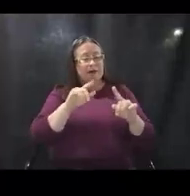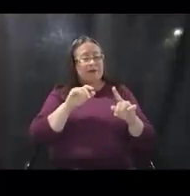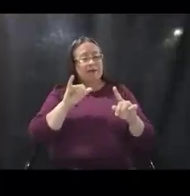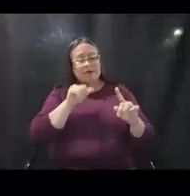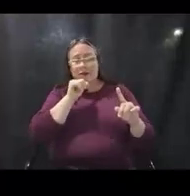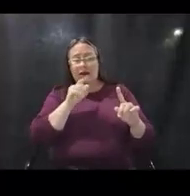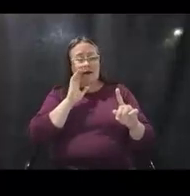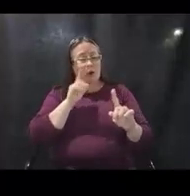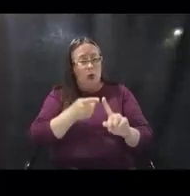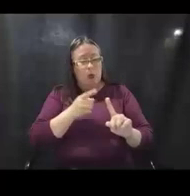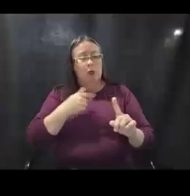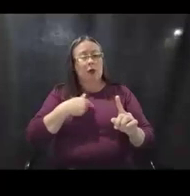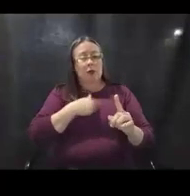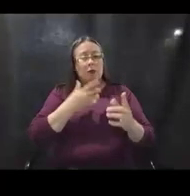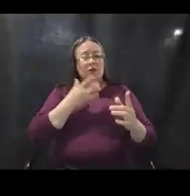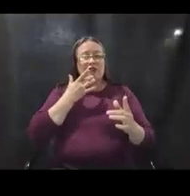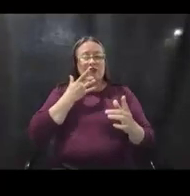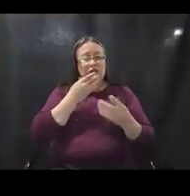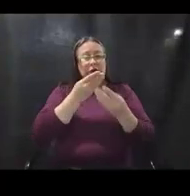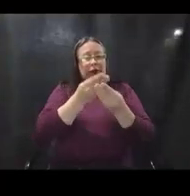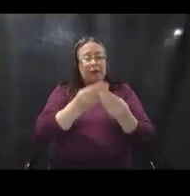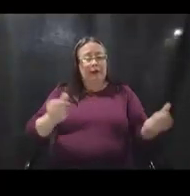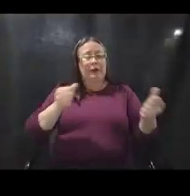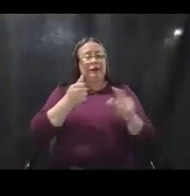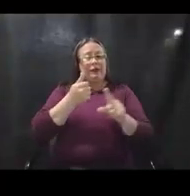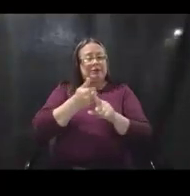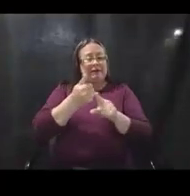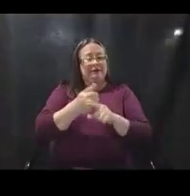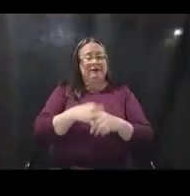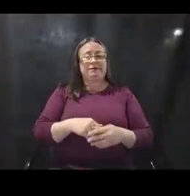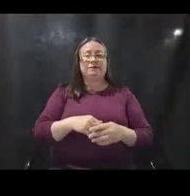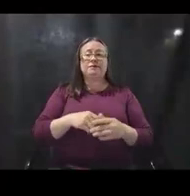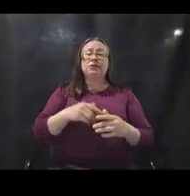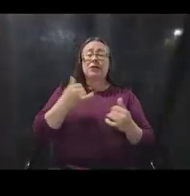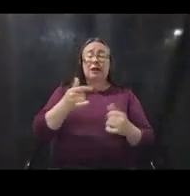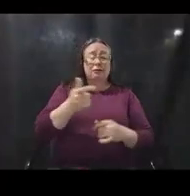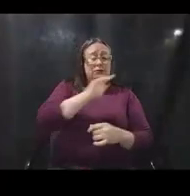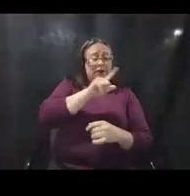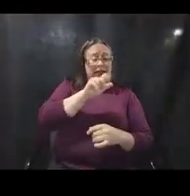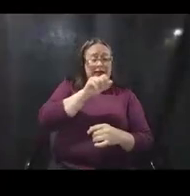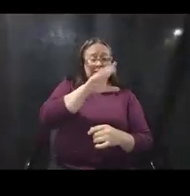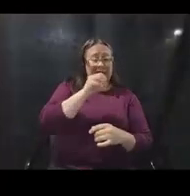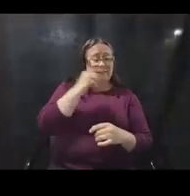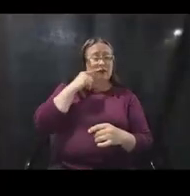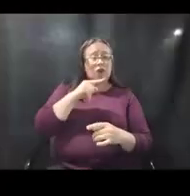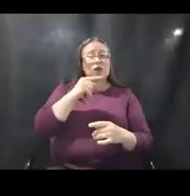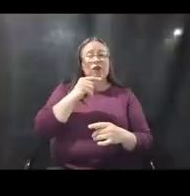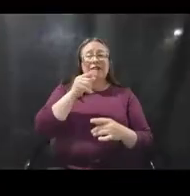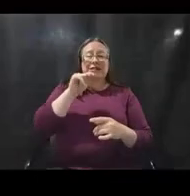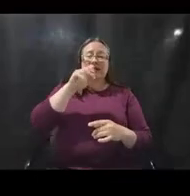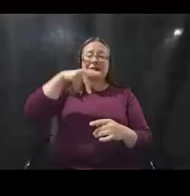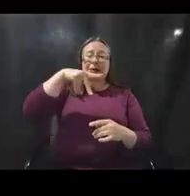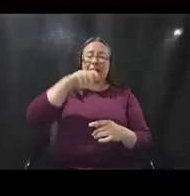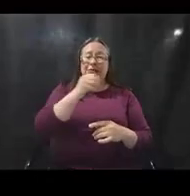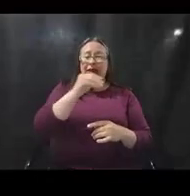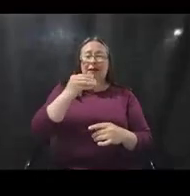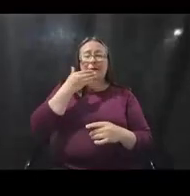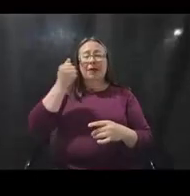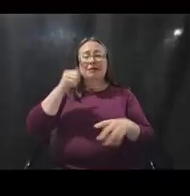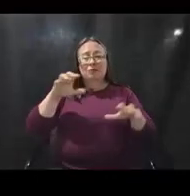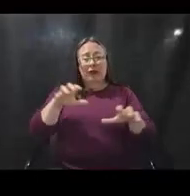So, on the next slide, I'll kick it back to Leslie to talk through a few tips and best practices. Great. Thanks, Ann, Julia.